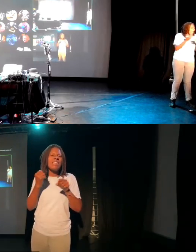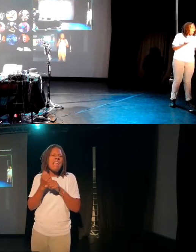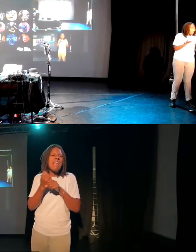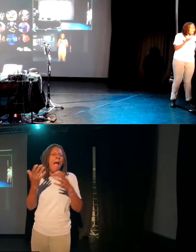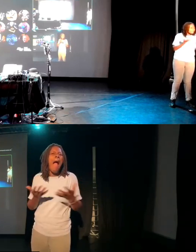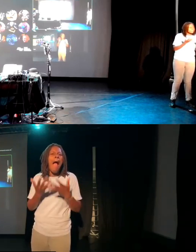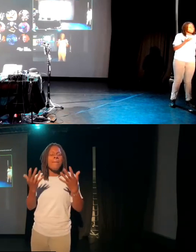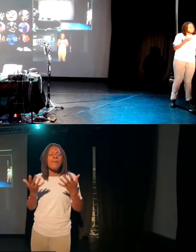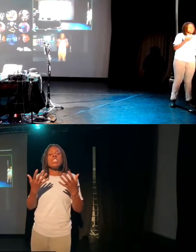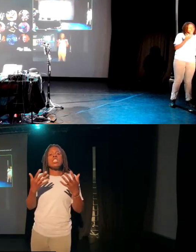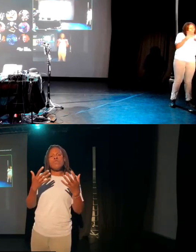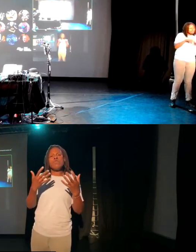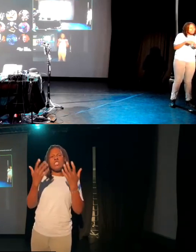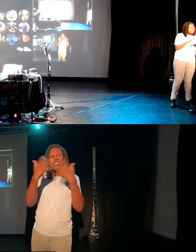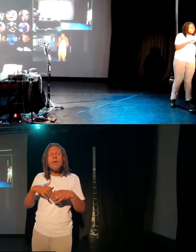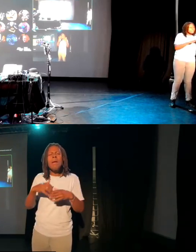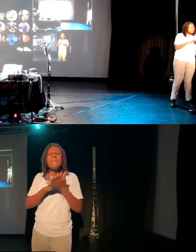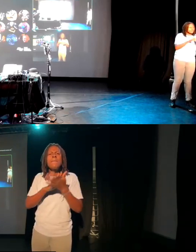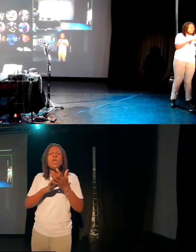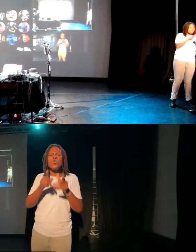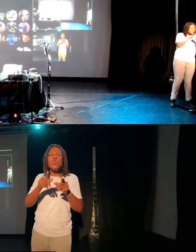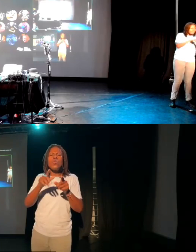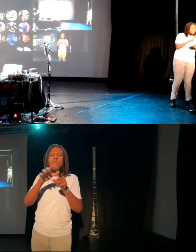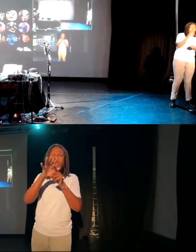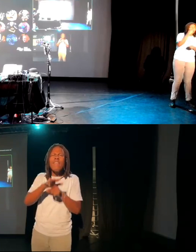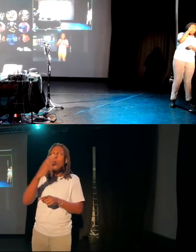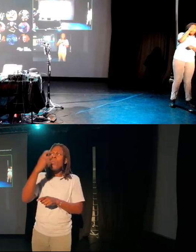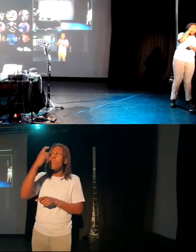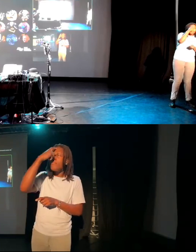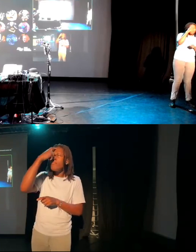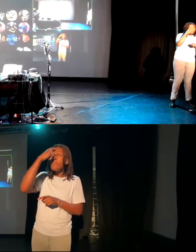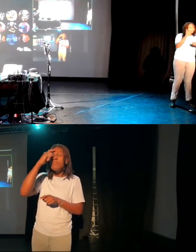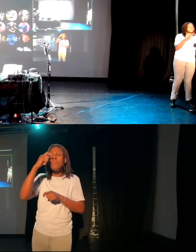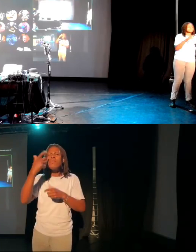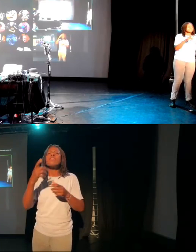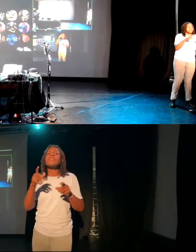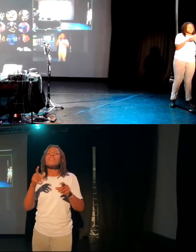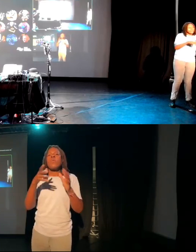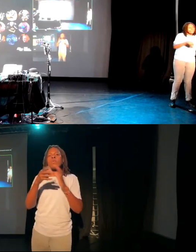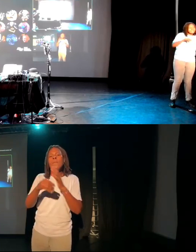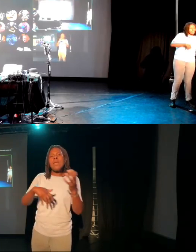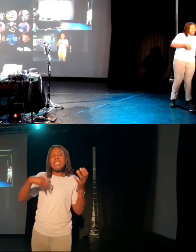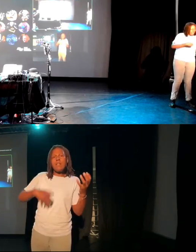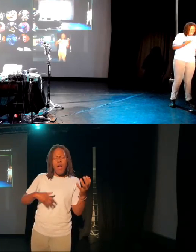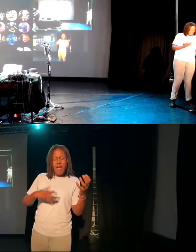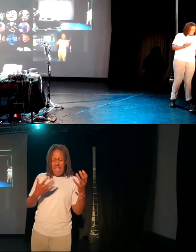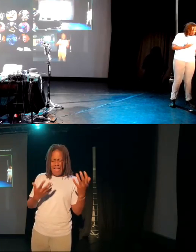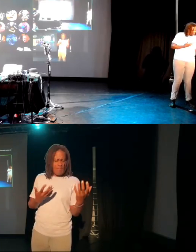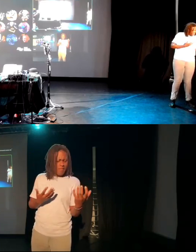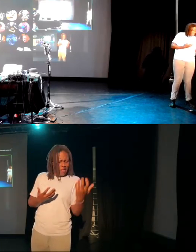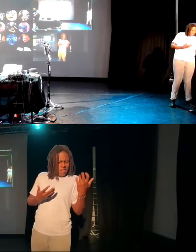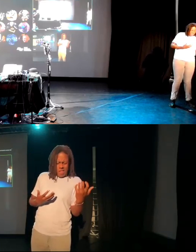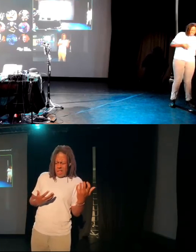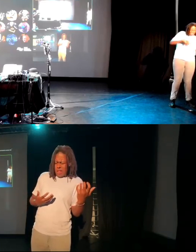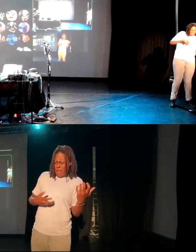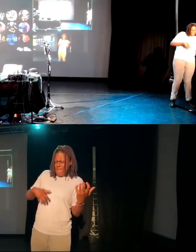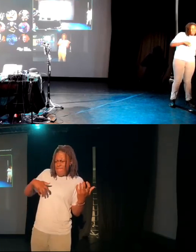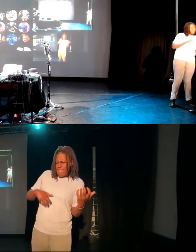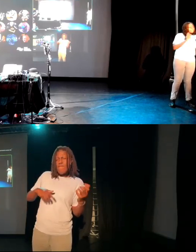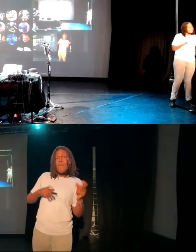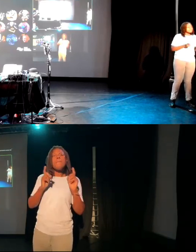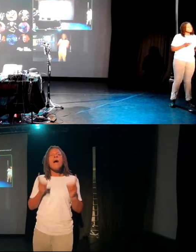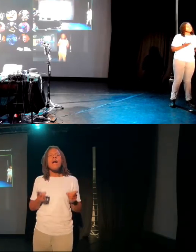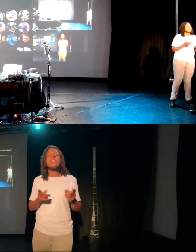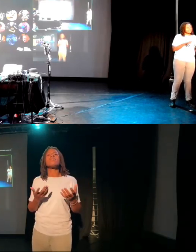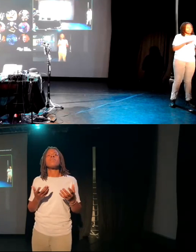a certain way. It's like a guitar insists that you put your fingers in a certain configuration to play it. As I mentioned before, the piano kind of like